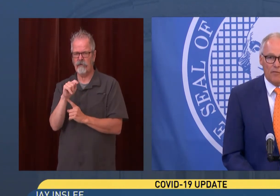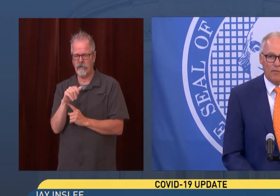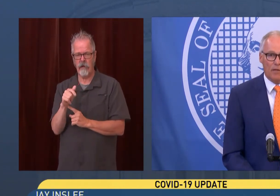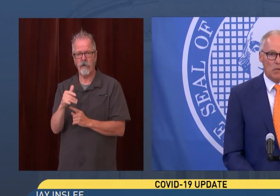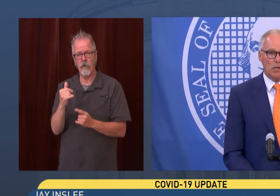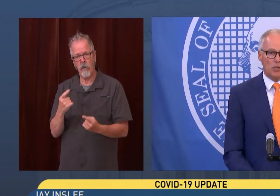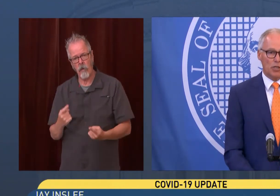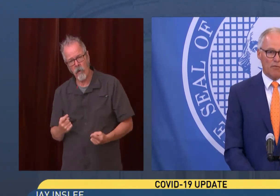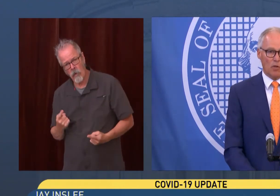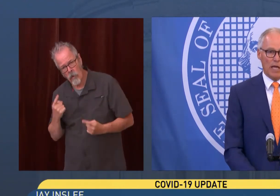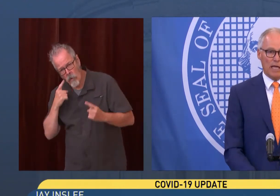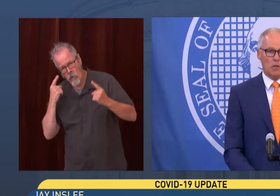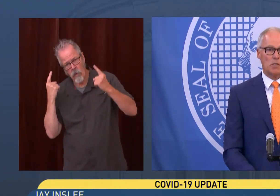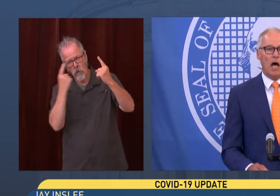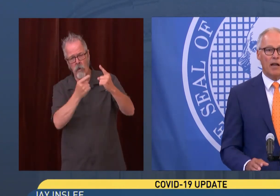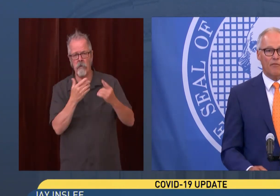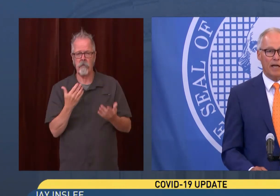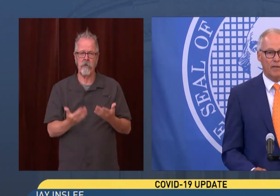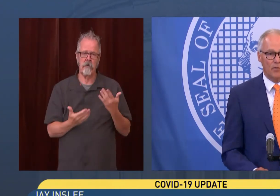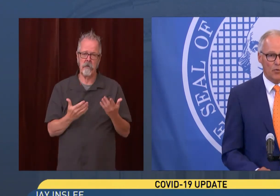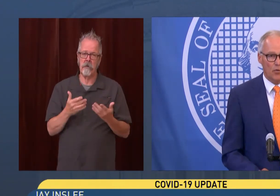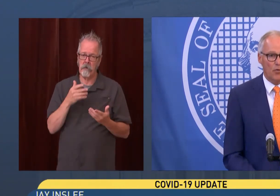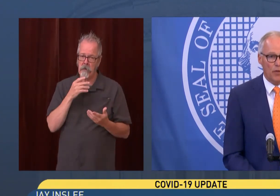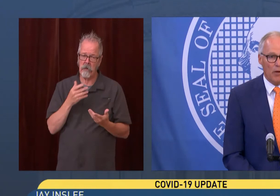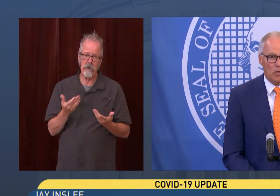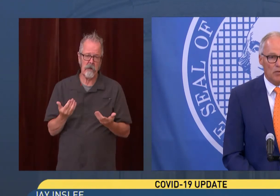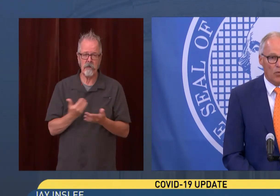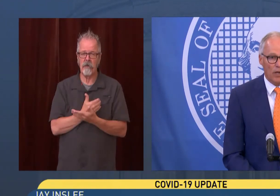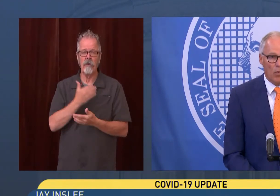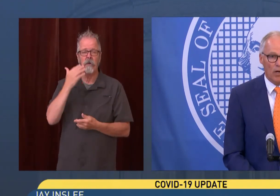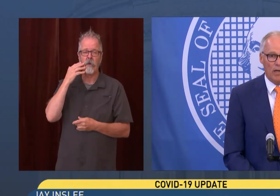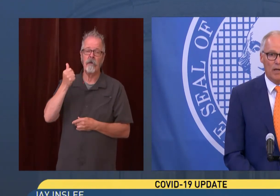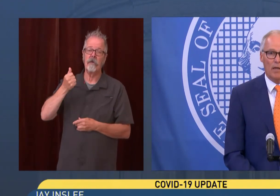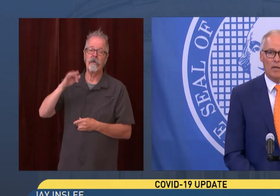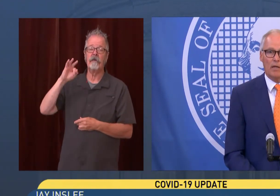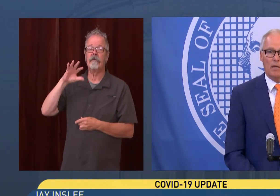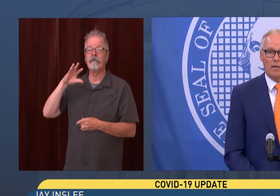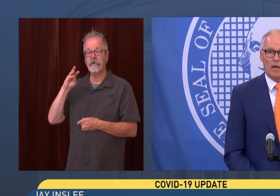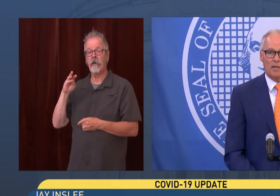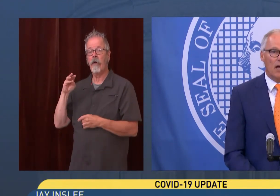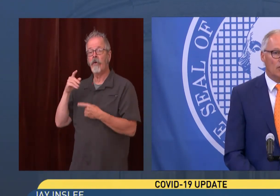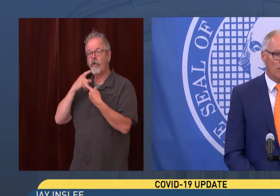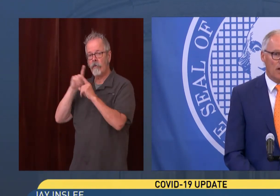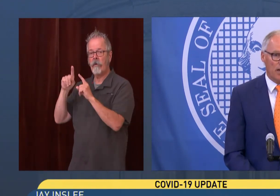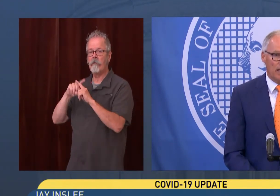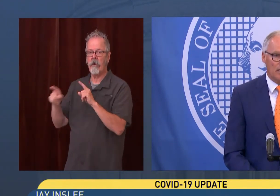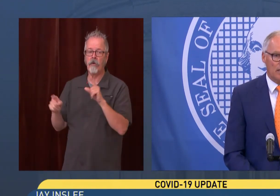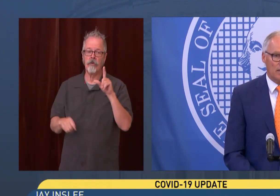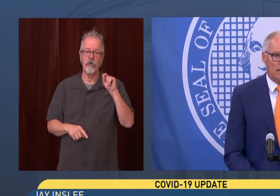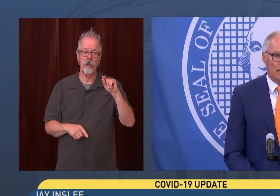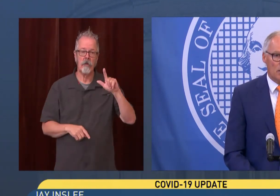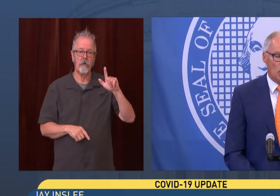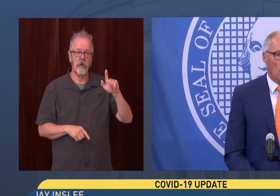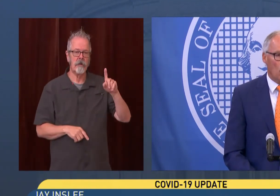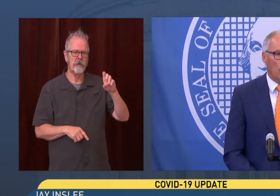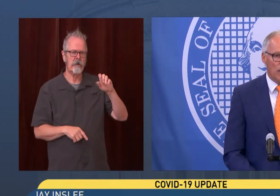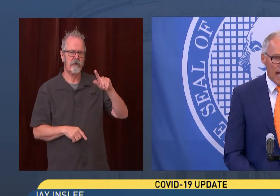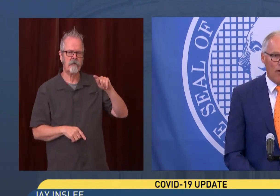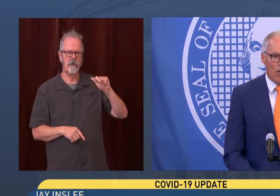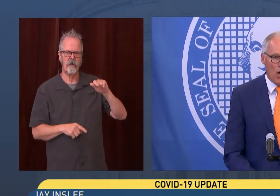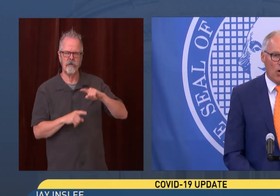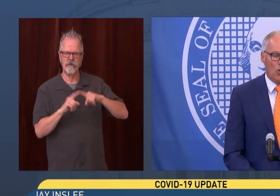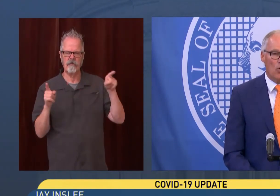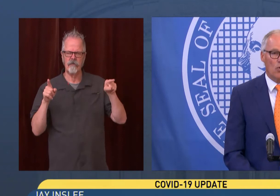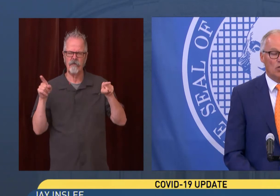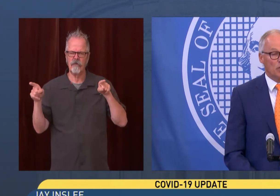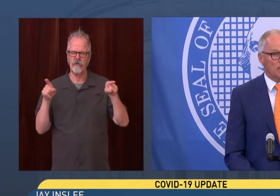1956 Chevrolet. It is not effective to 2021 a Delta variant. So we